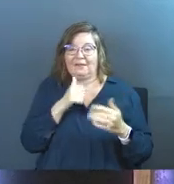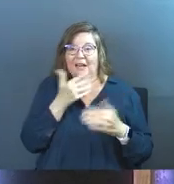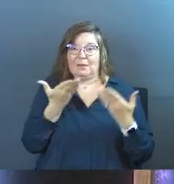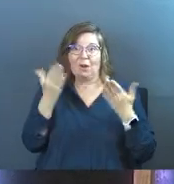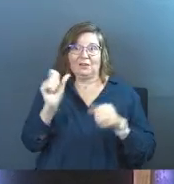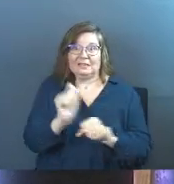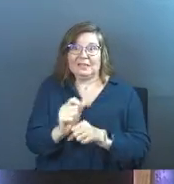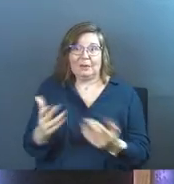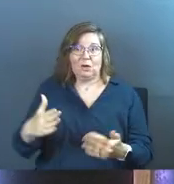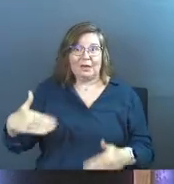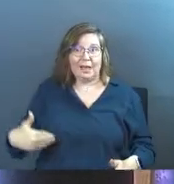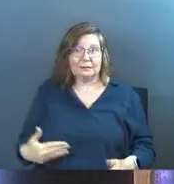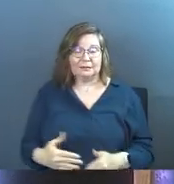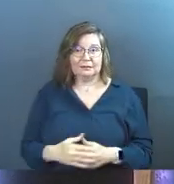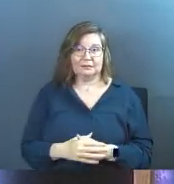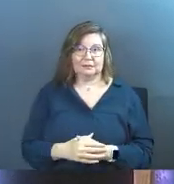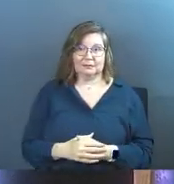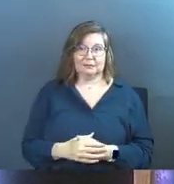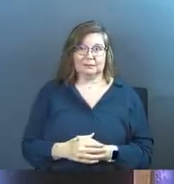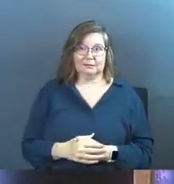haven't even been offered a job here yet.